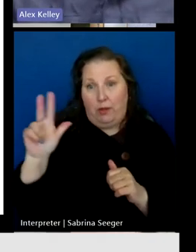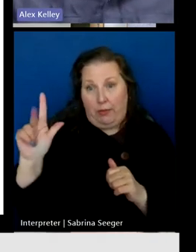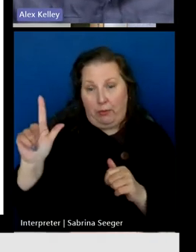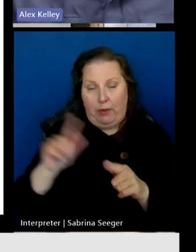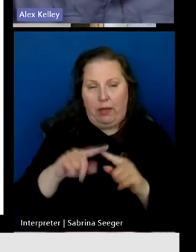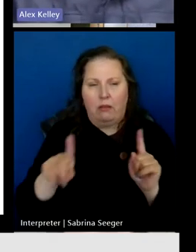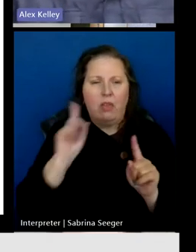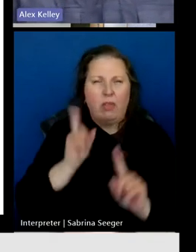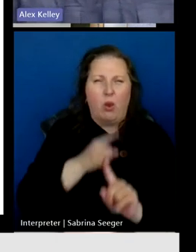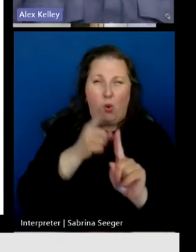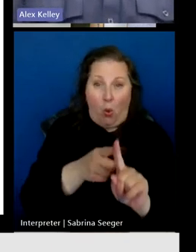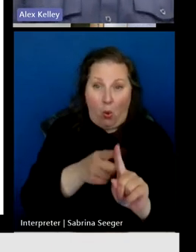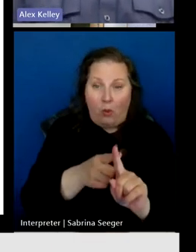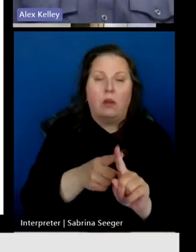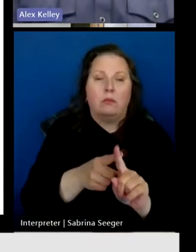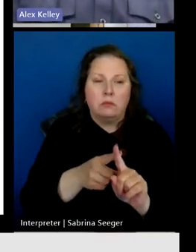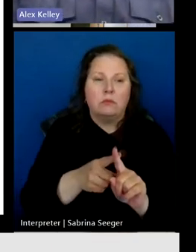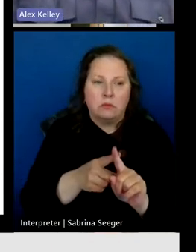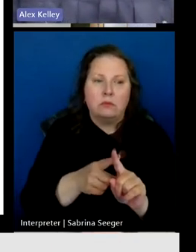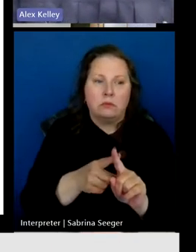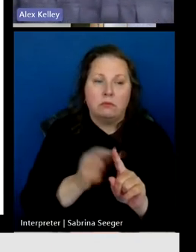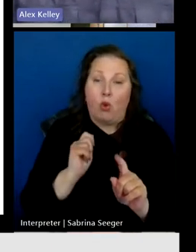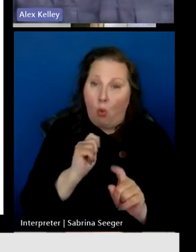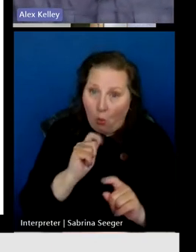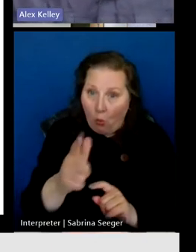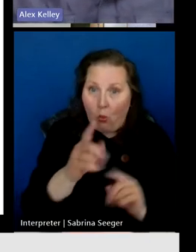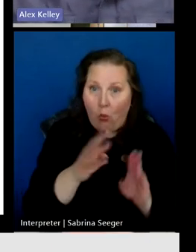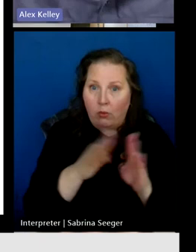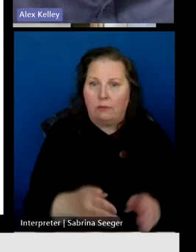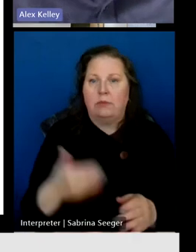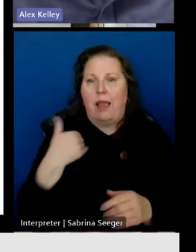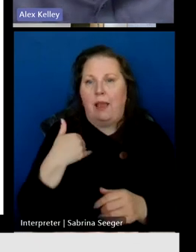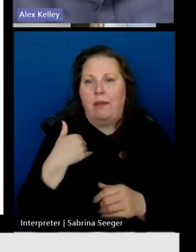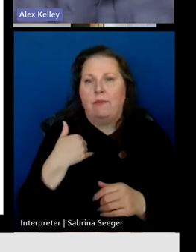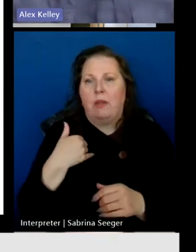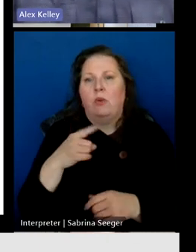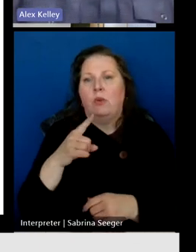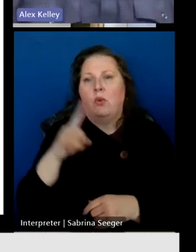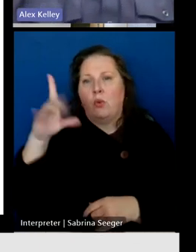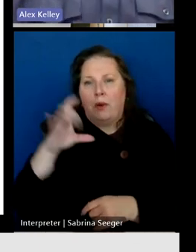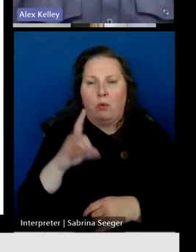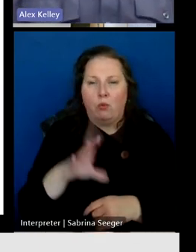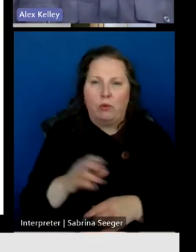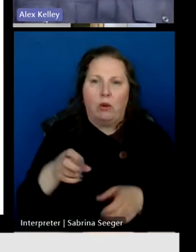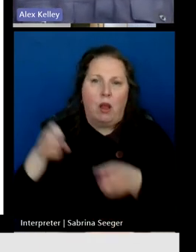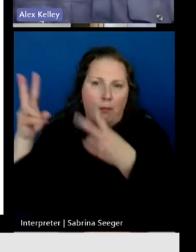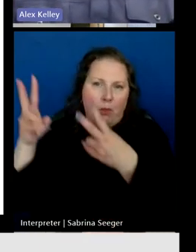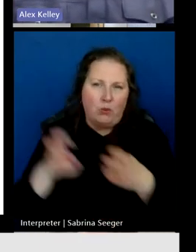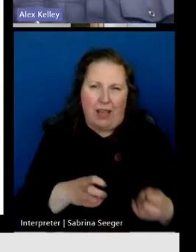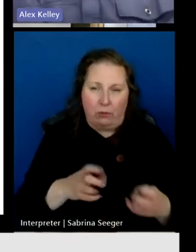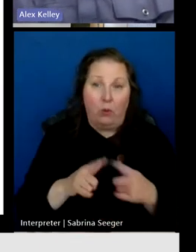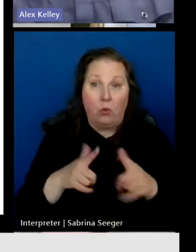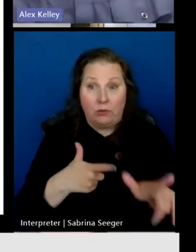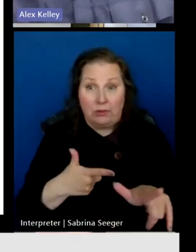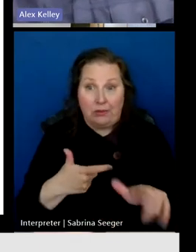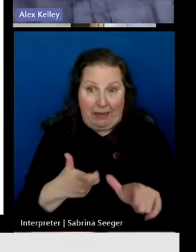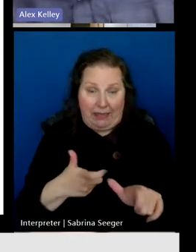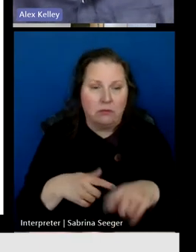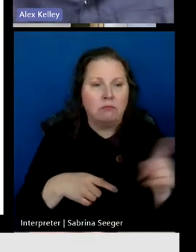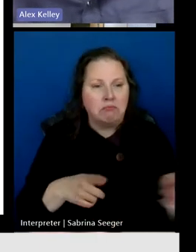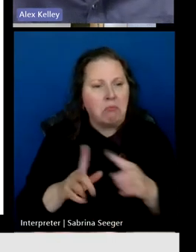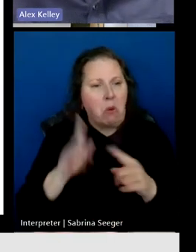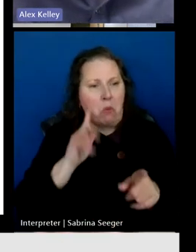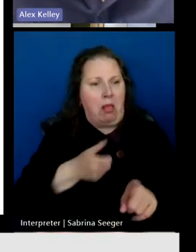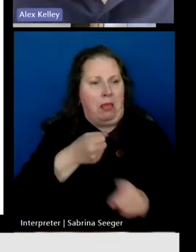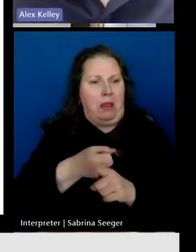is to pass all on-grid premises with 100 over 100 service. And at this point in time, Vermont is on track